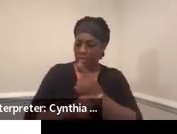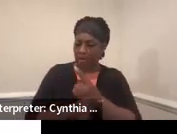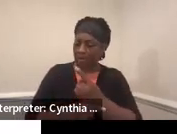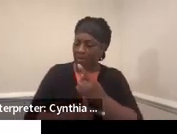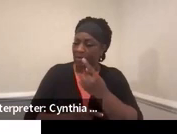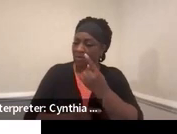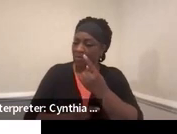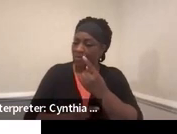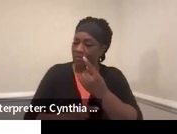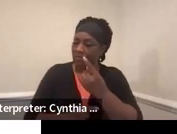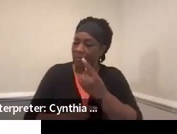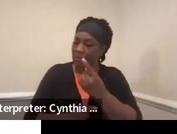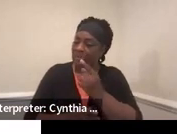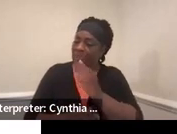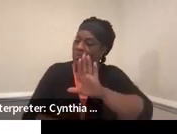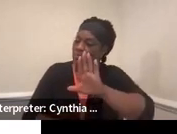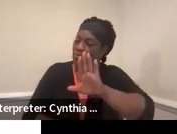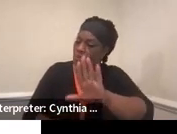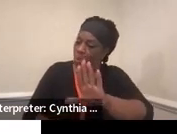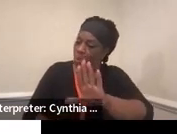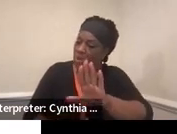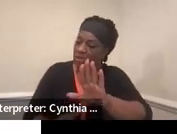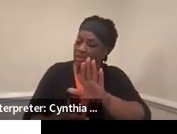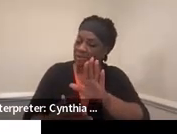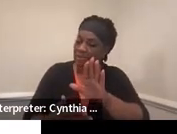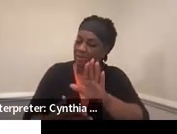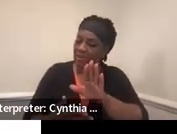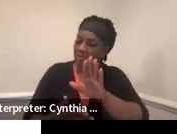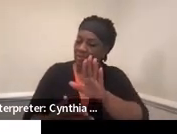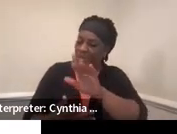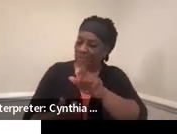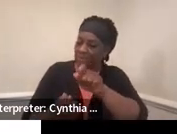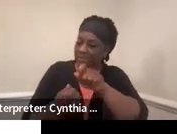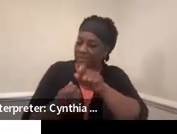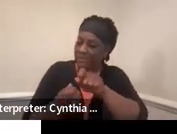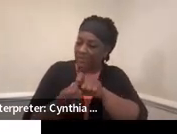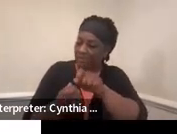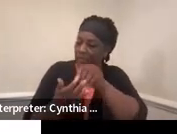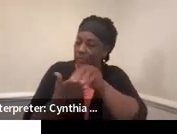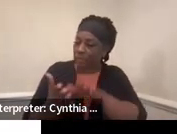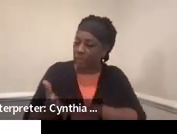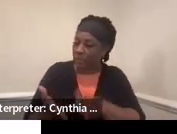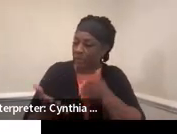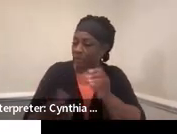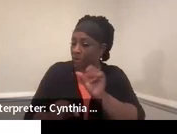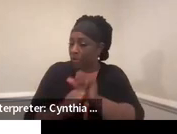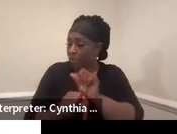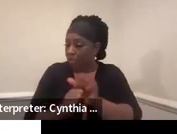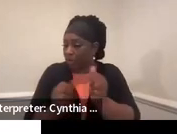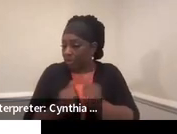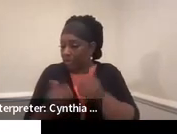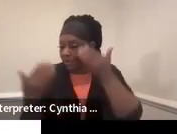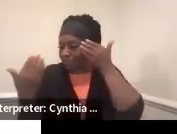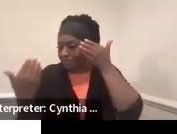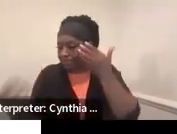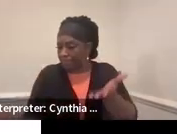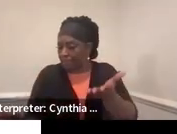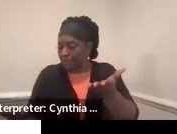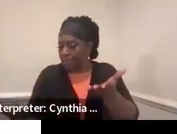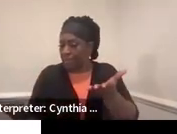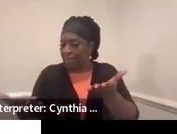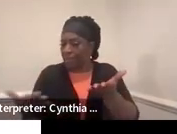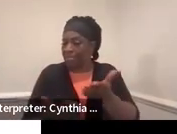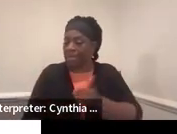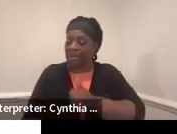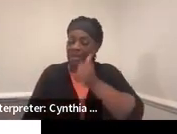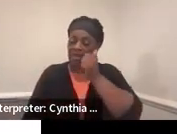that particular student that you are working with. But daily